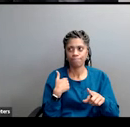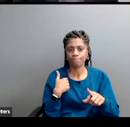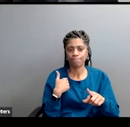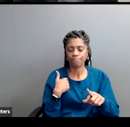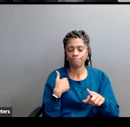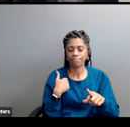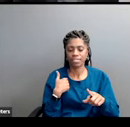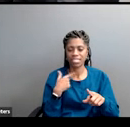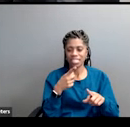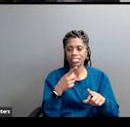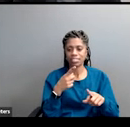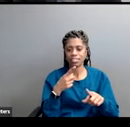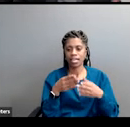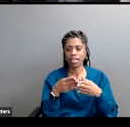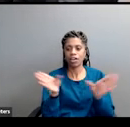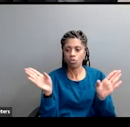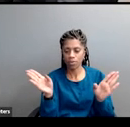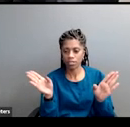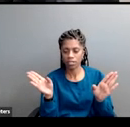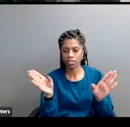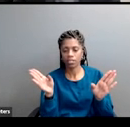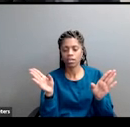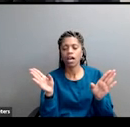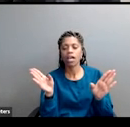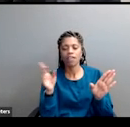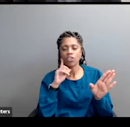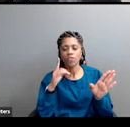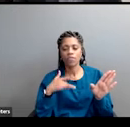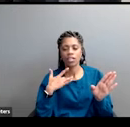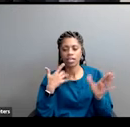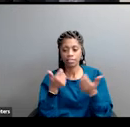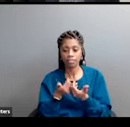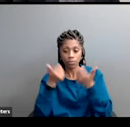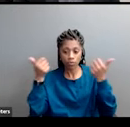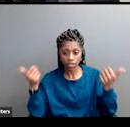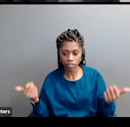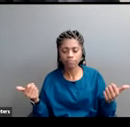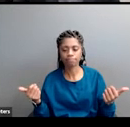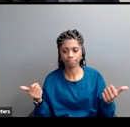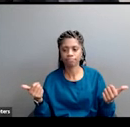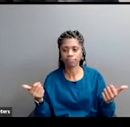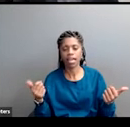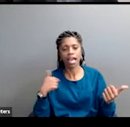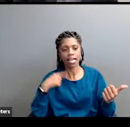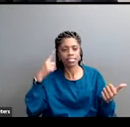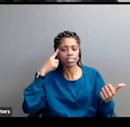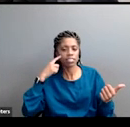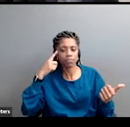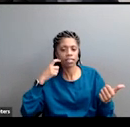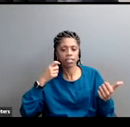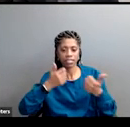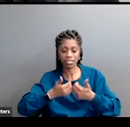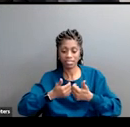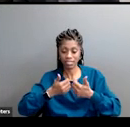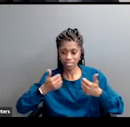that is pervasive in the broader liberal progressive movement. I suspect it's a division that's well represented